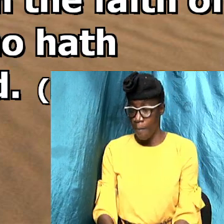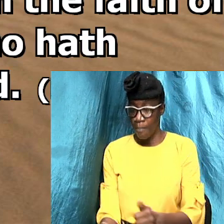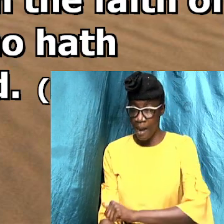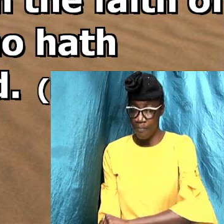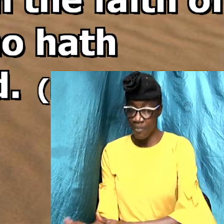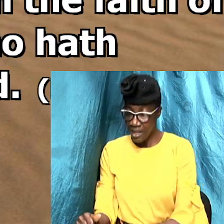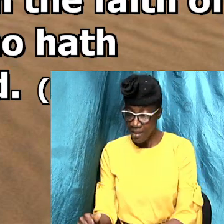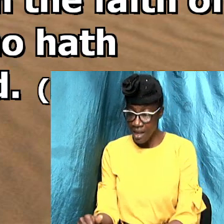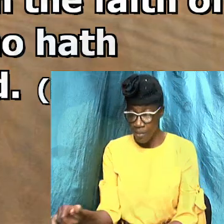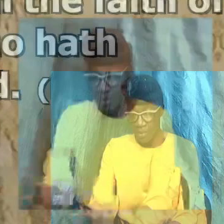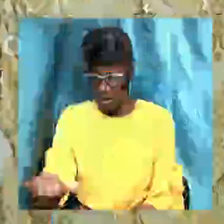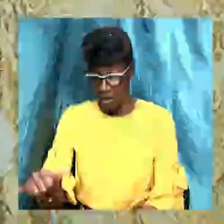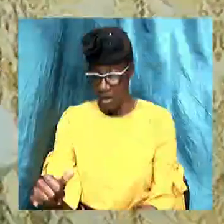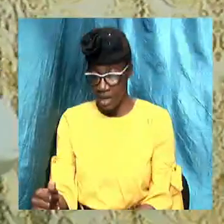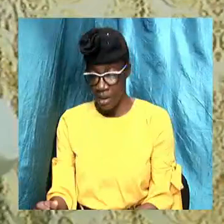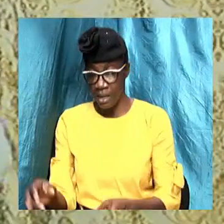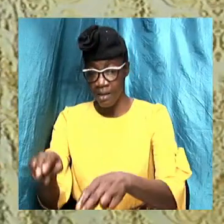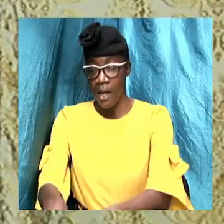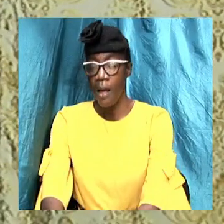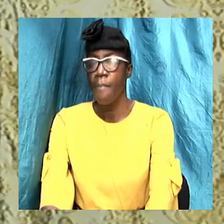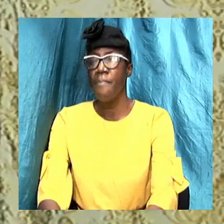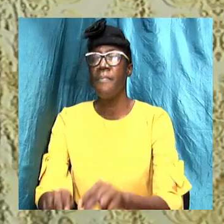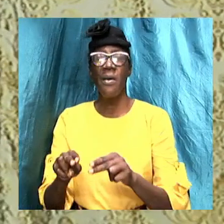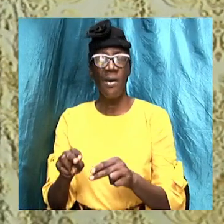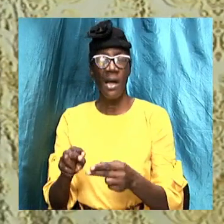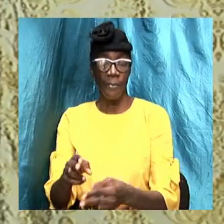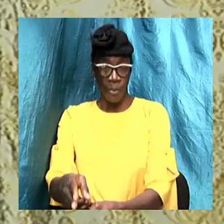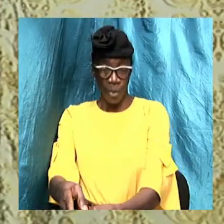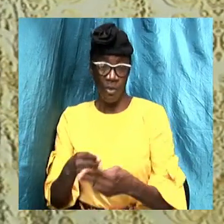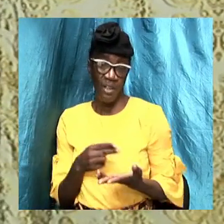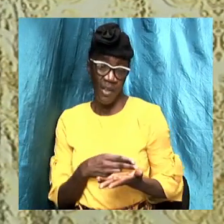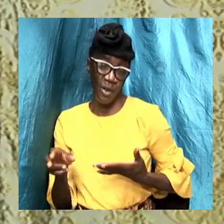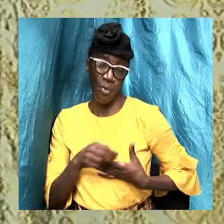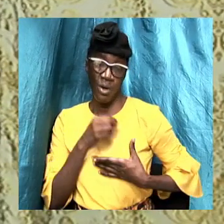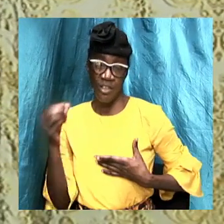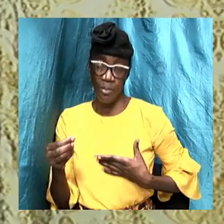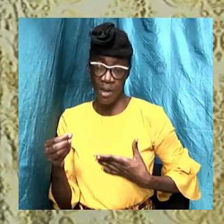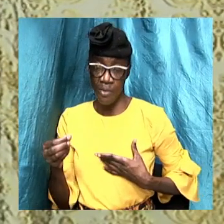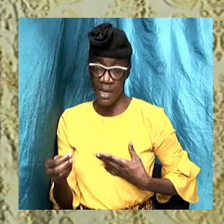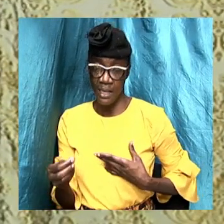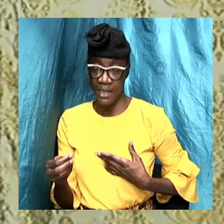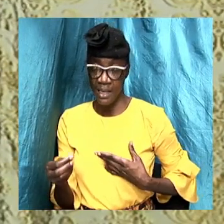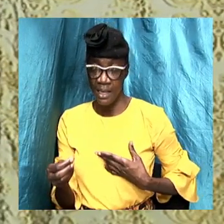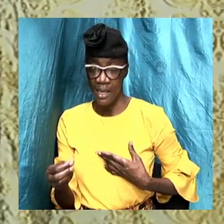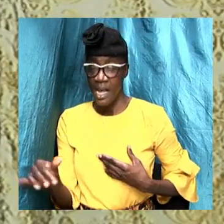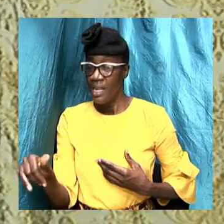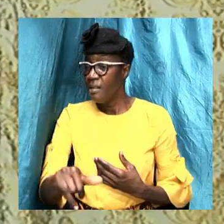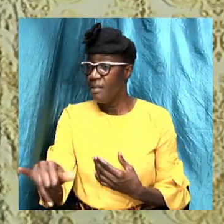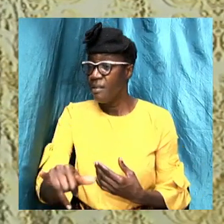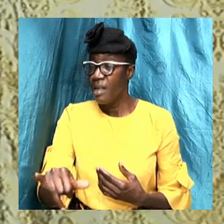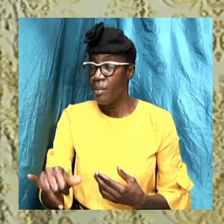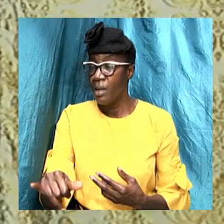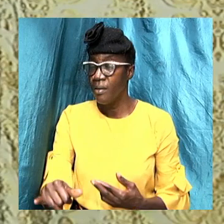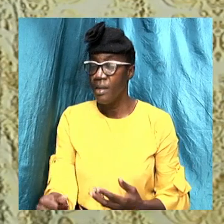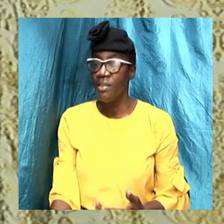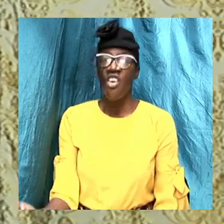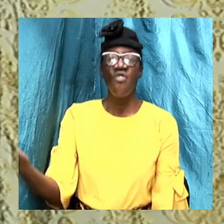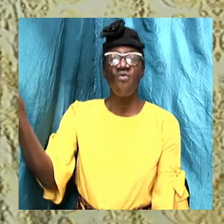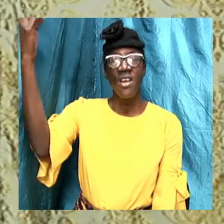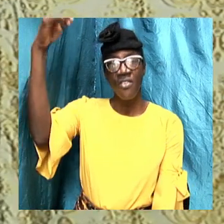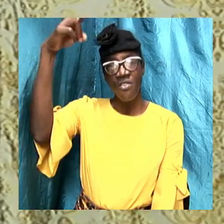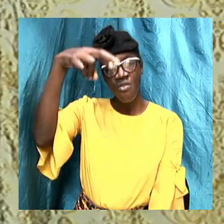his burial and the infilling of the Holy Spirit is likened unto his resurrection